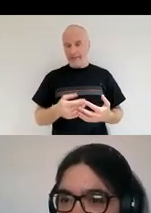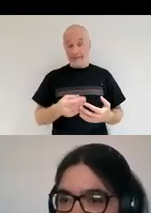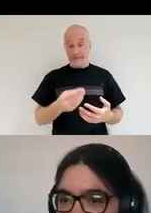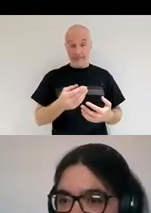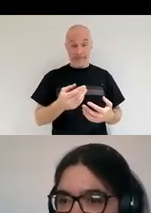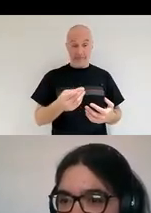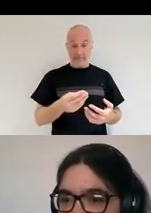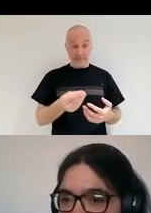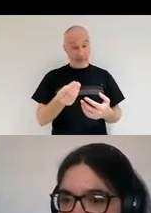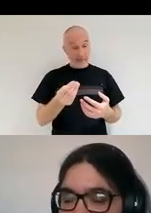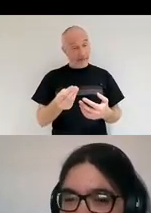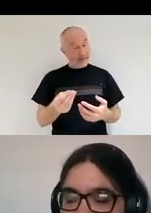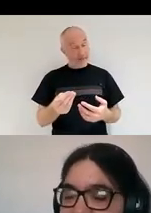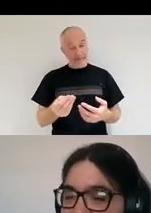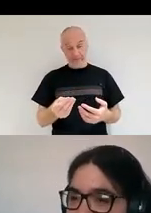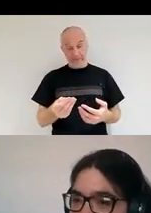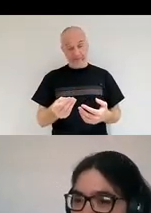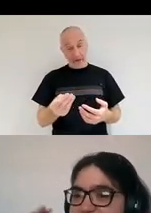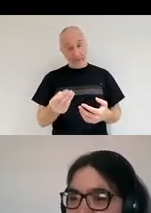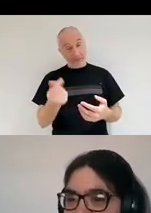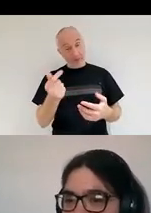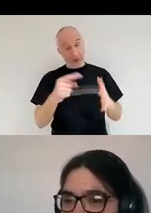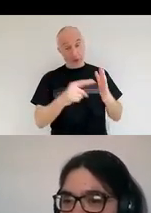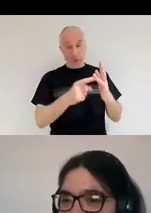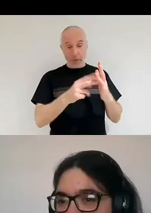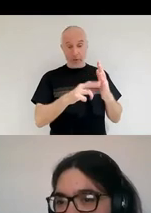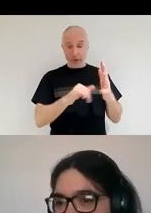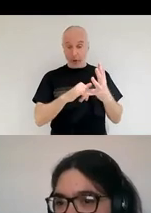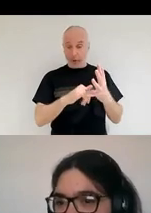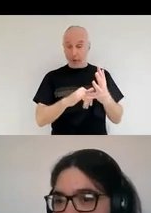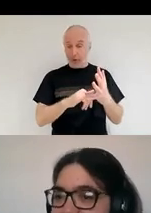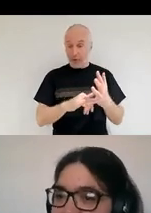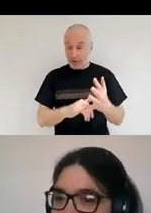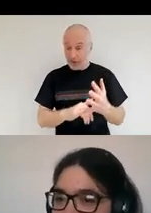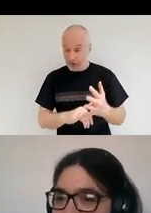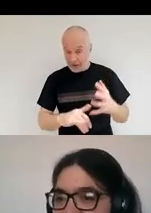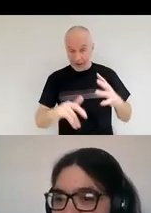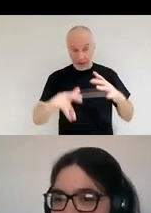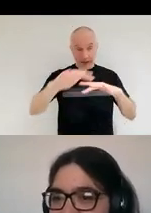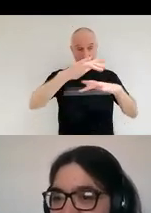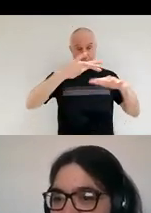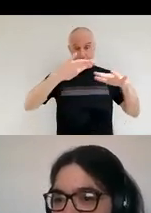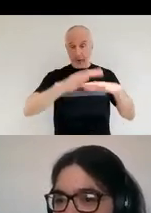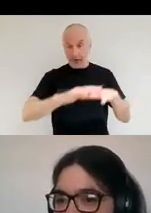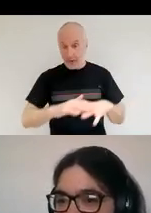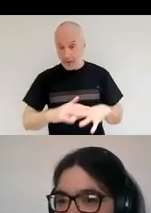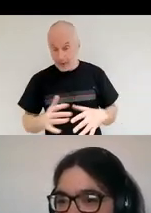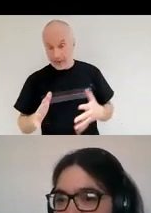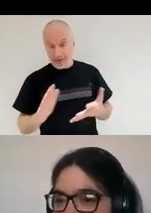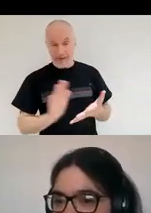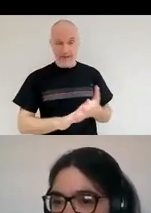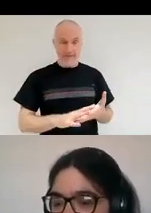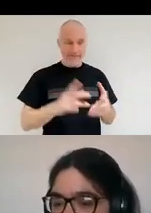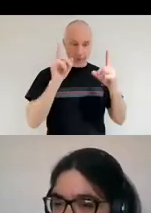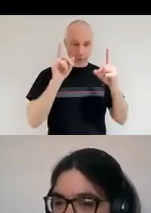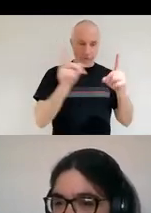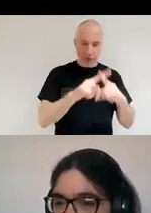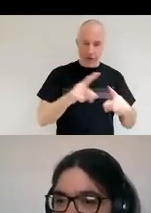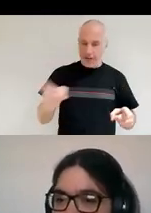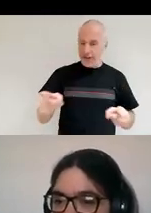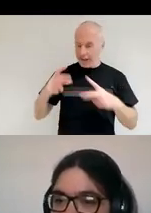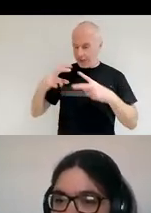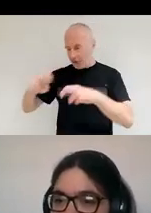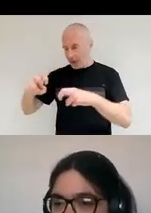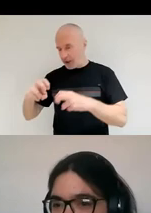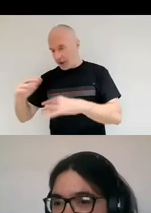that is like distributed around, you know, universities and research facilities all over the globe. So